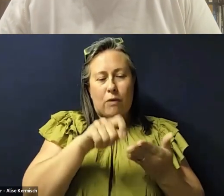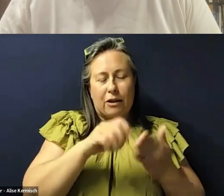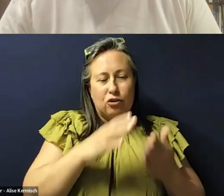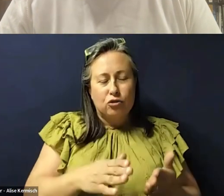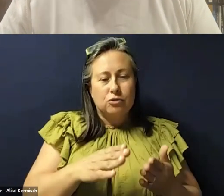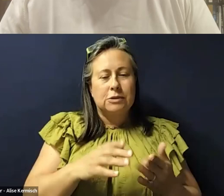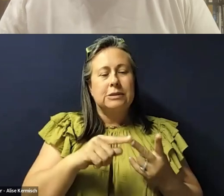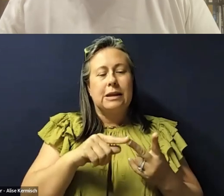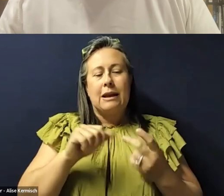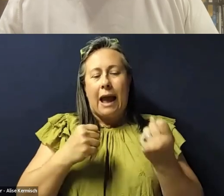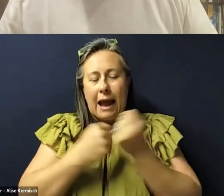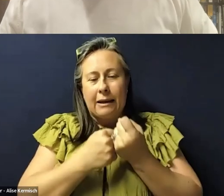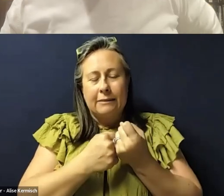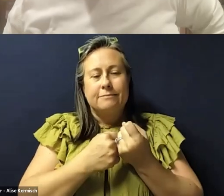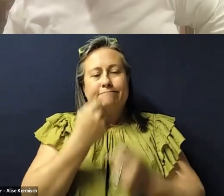in, in the text.